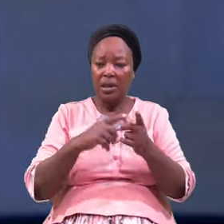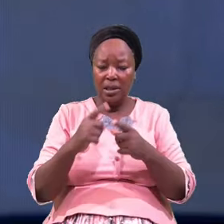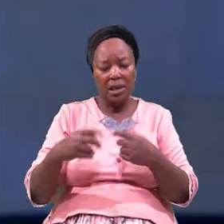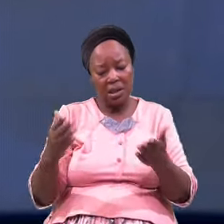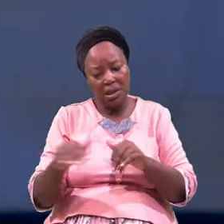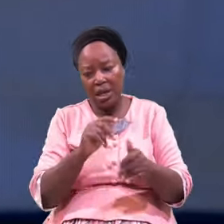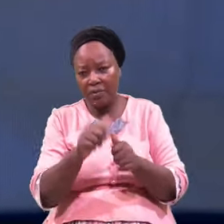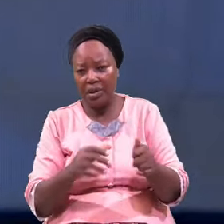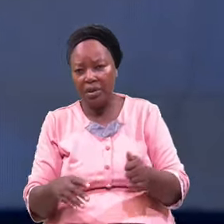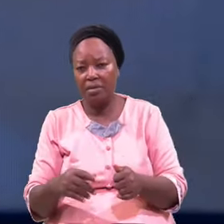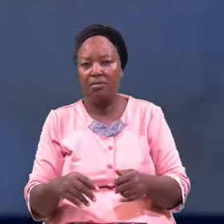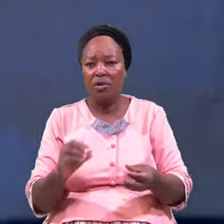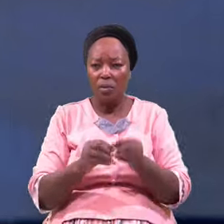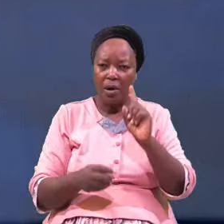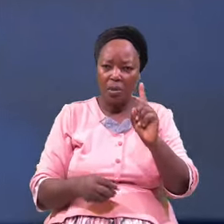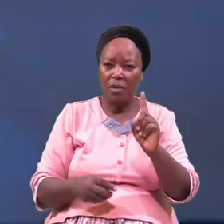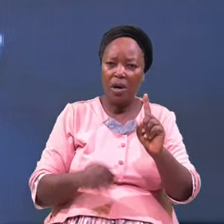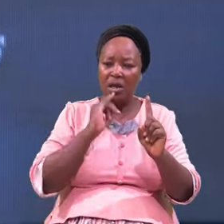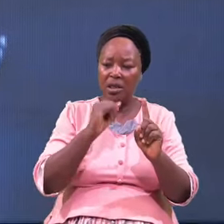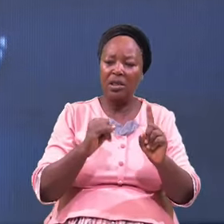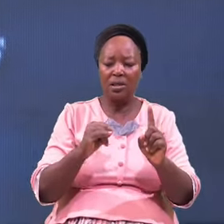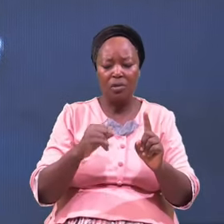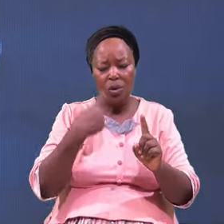First First Of All On Good To Marry